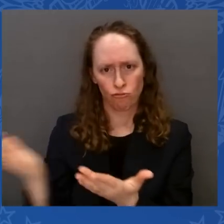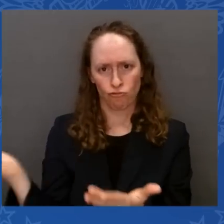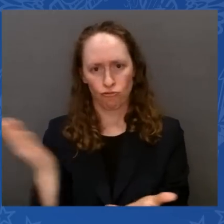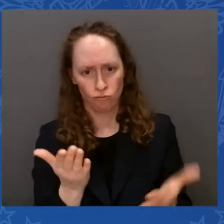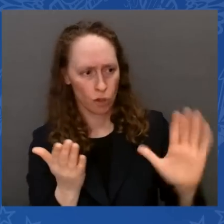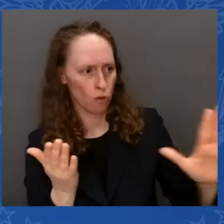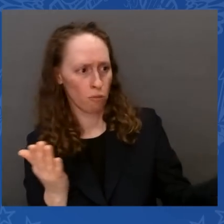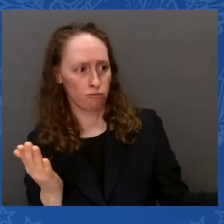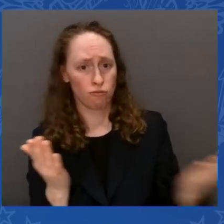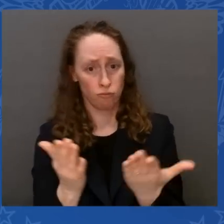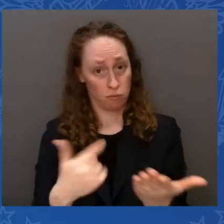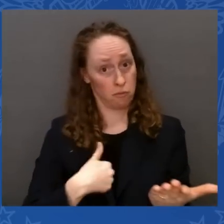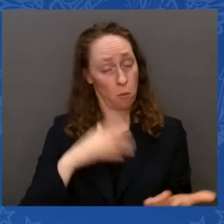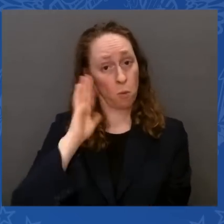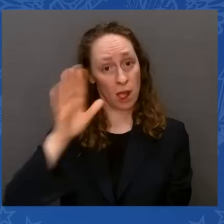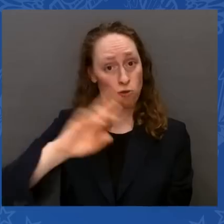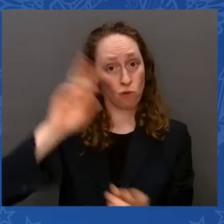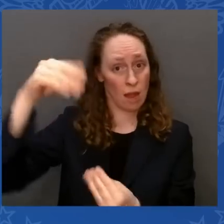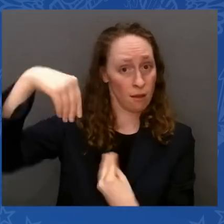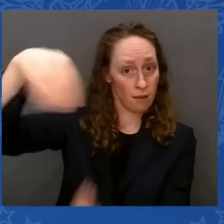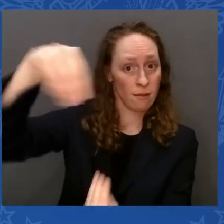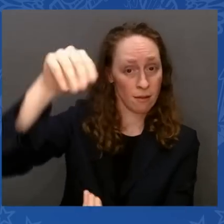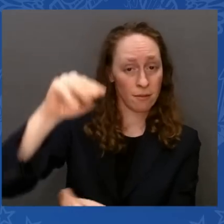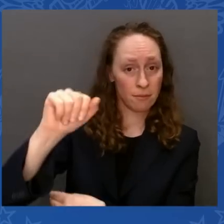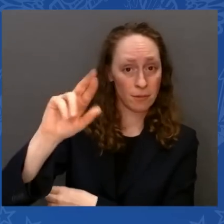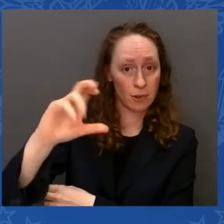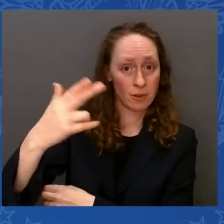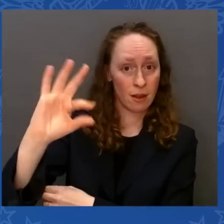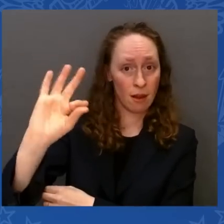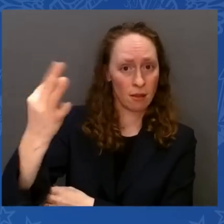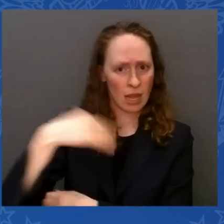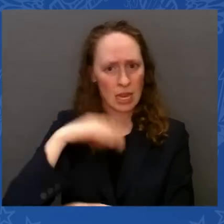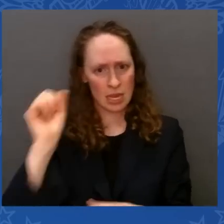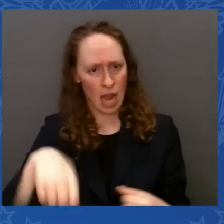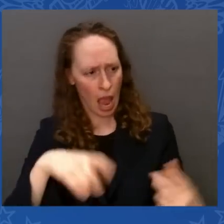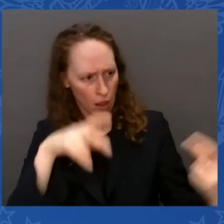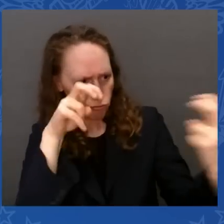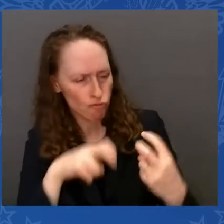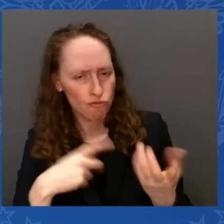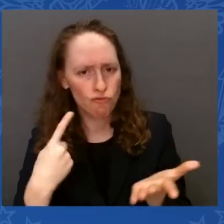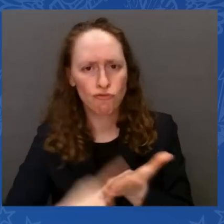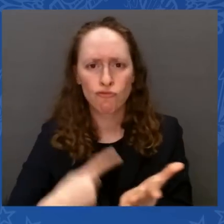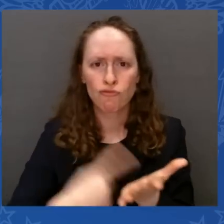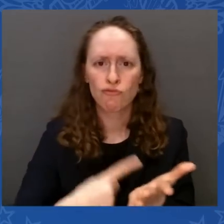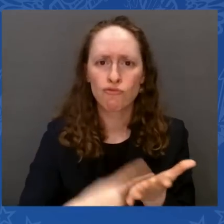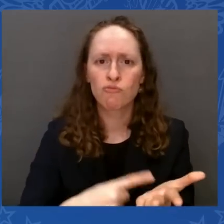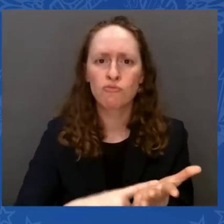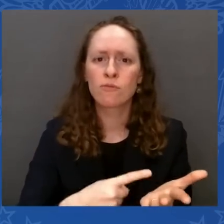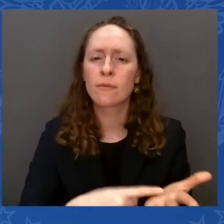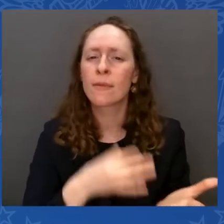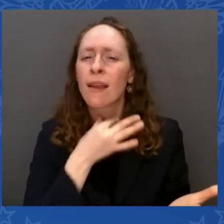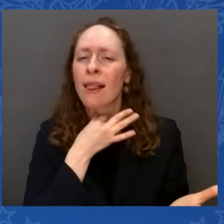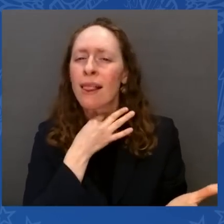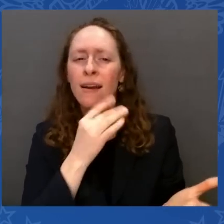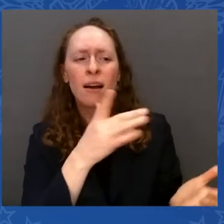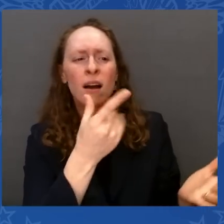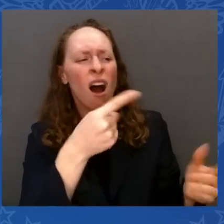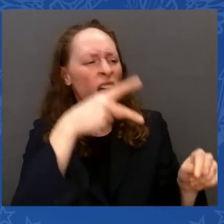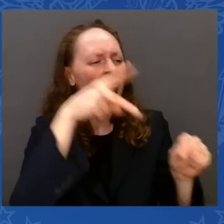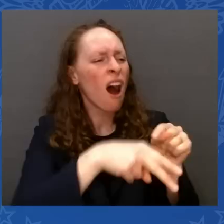down. It'll be interesting to see what they want to cut and what their numbers add up to. Are they going to cut Medicaid?